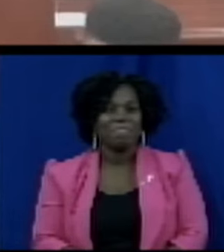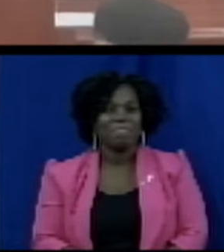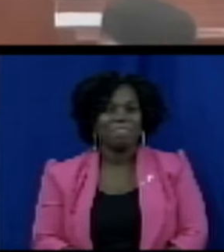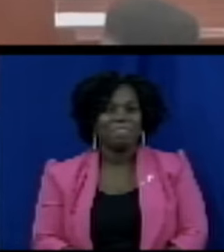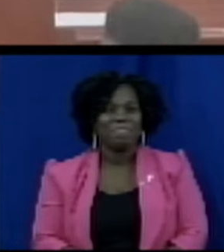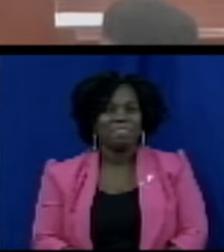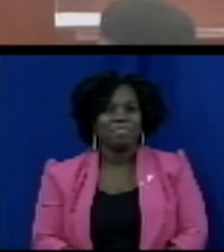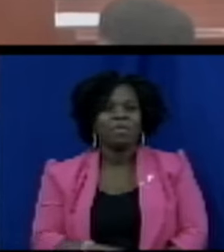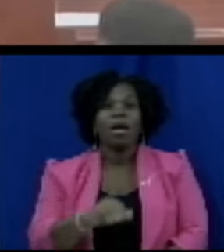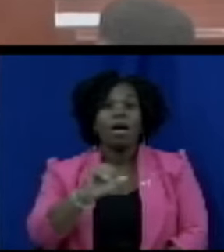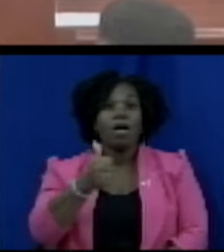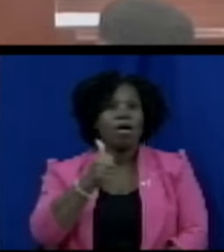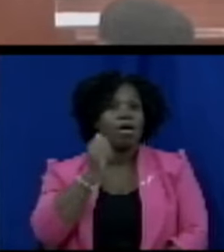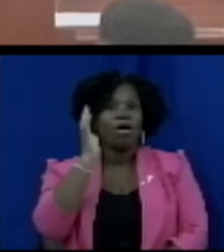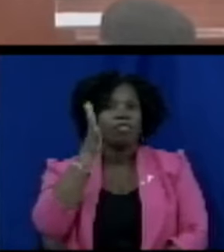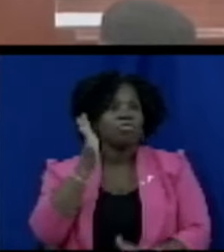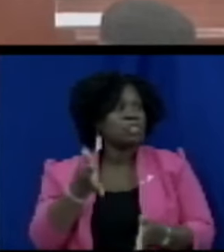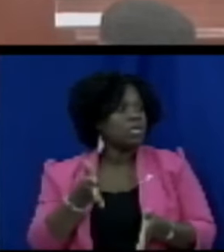Is there another presenter?